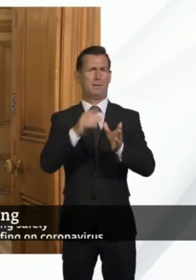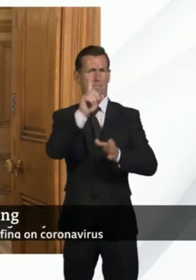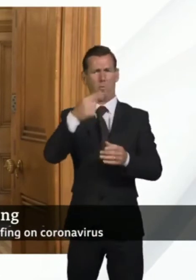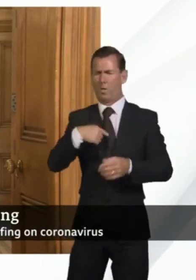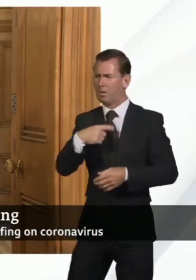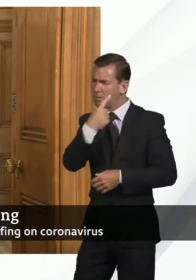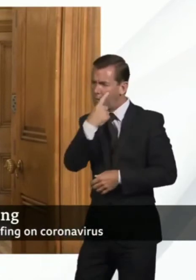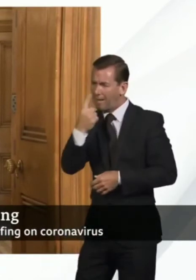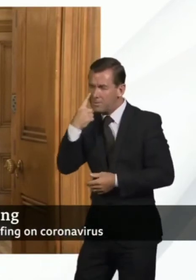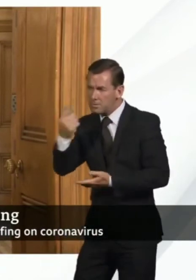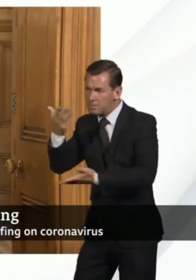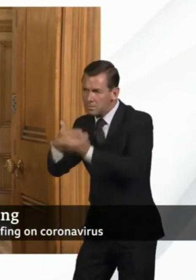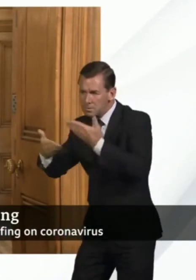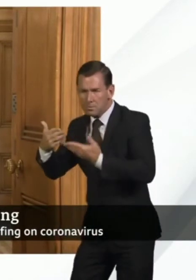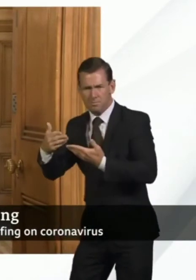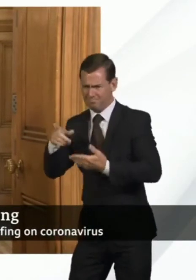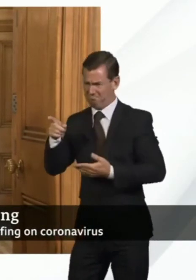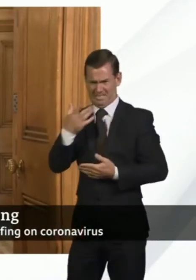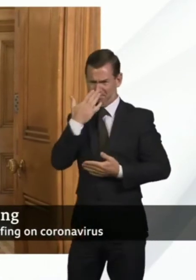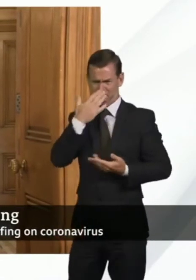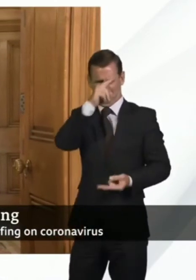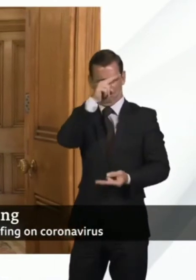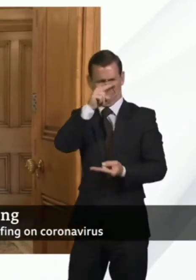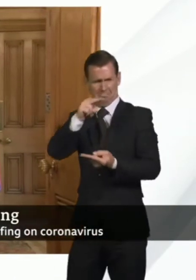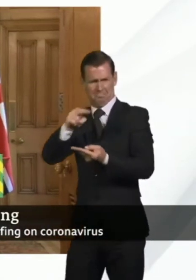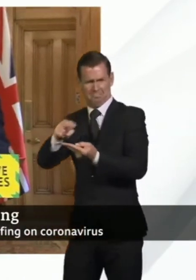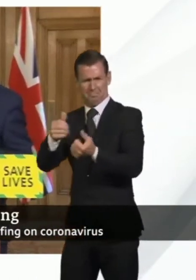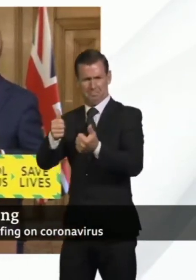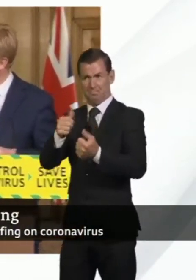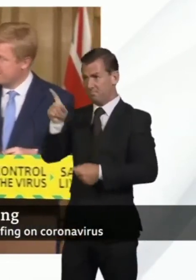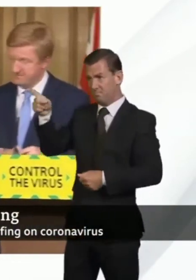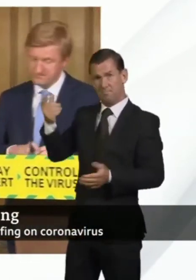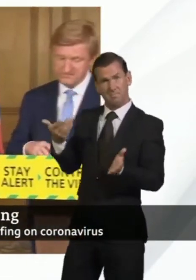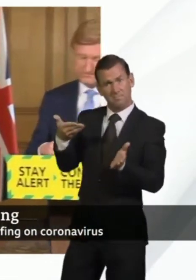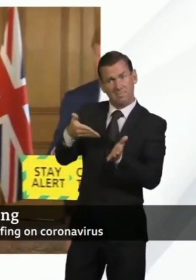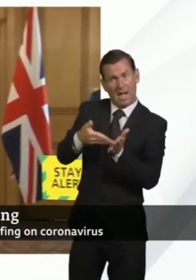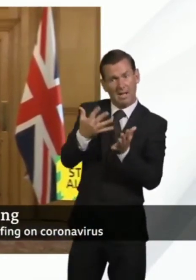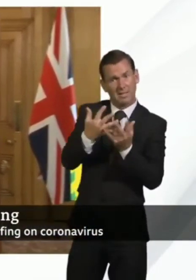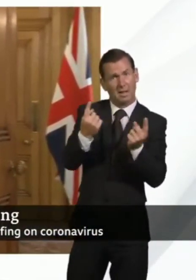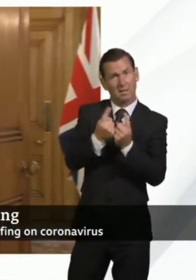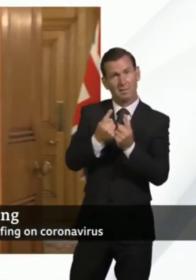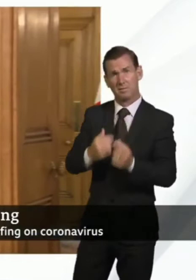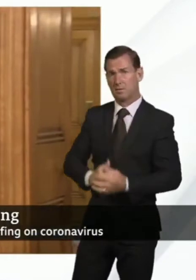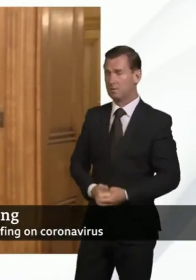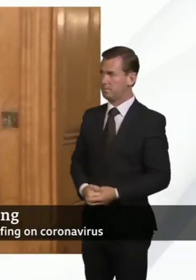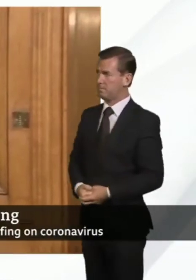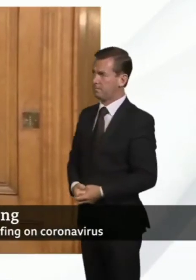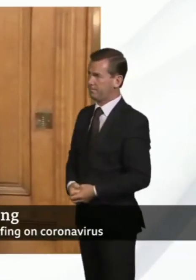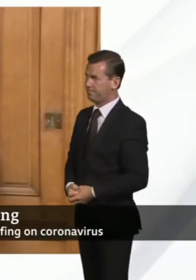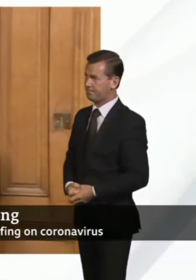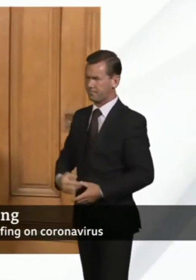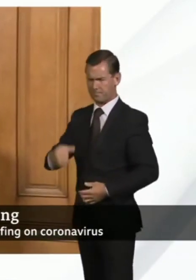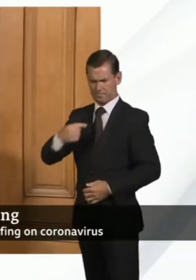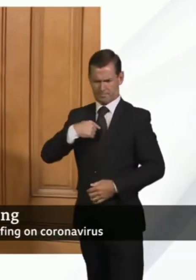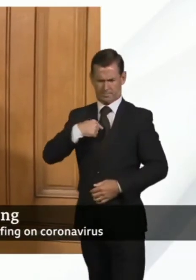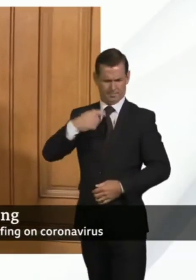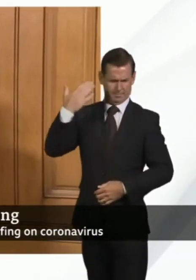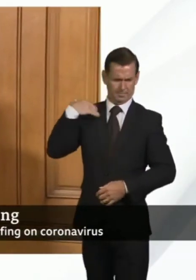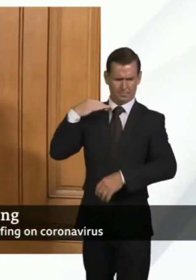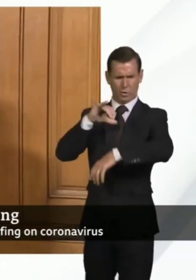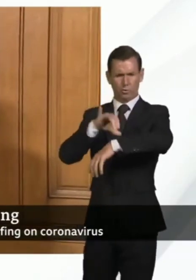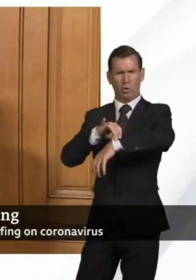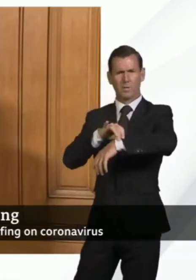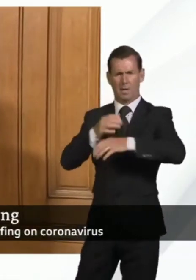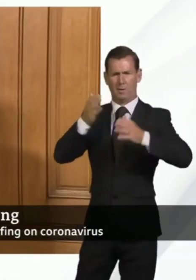the moment, but we will be very cautious about that. Stephen, there's anything you want to... Thank you, Robert. So I was a frontline doctor for many, many years and